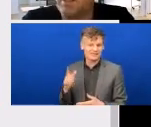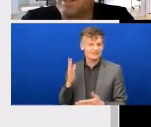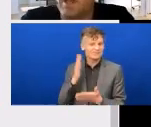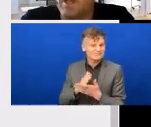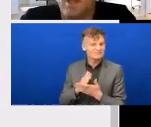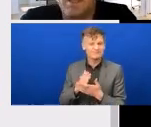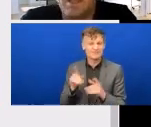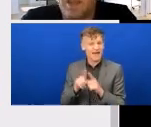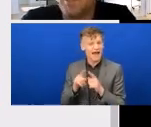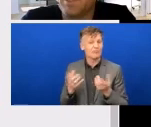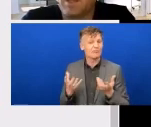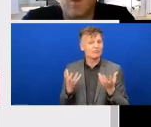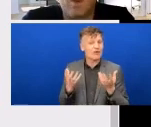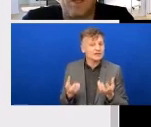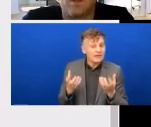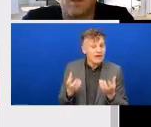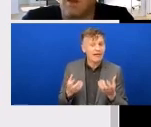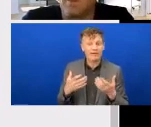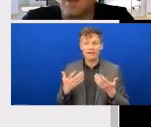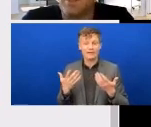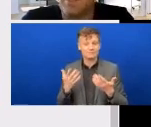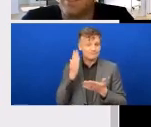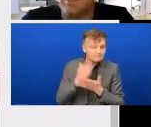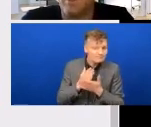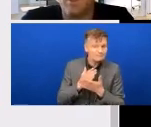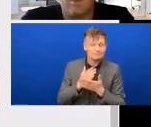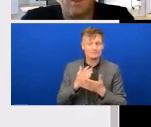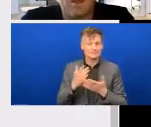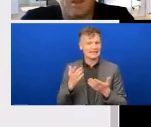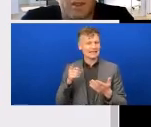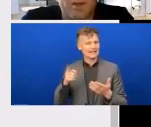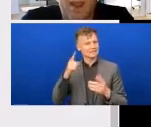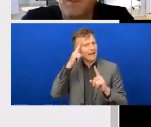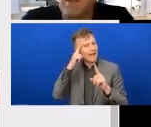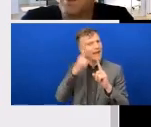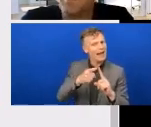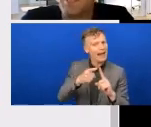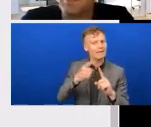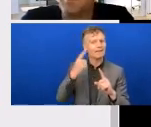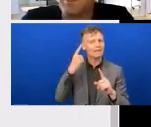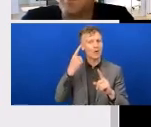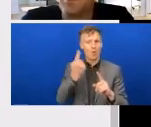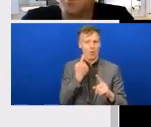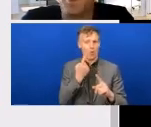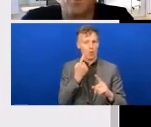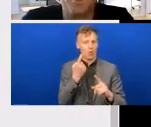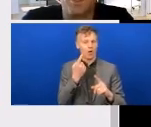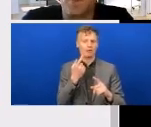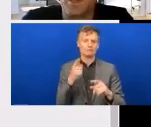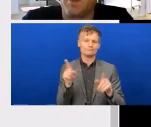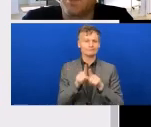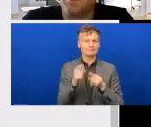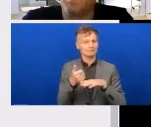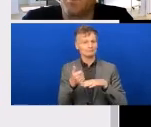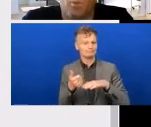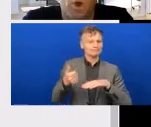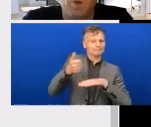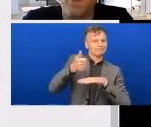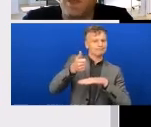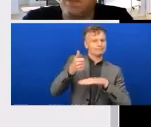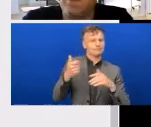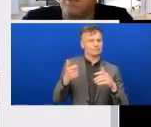guidance that it's aimed at equipping line managers in in terms of having that conversation with individuals, but also being able to